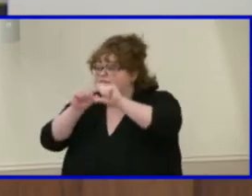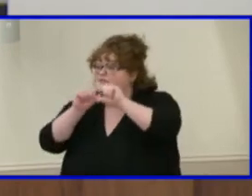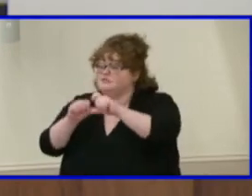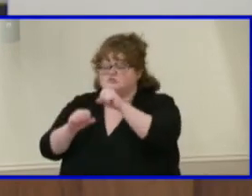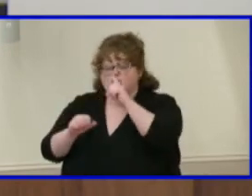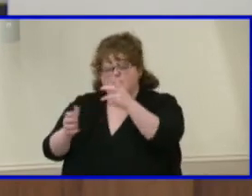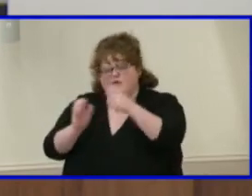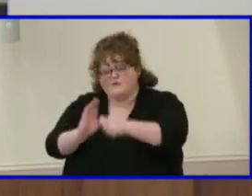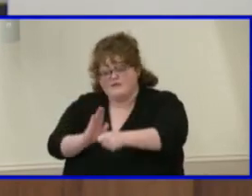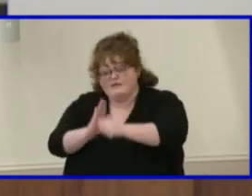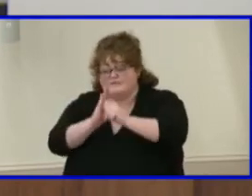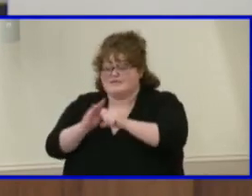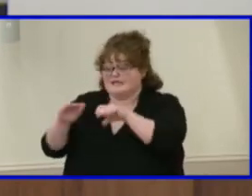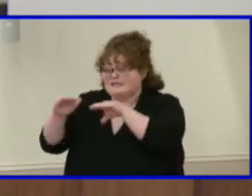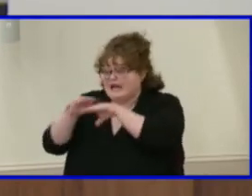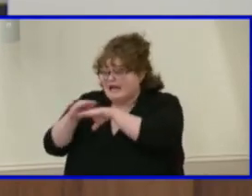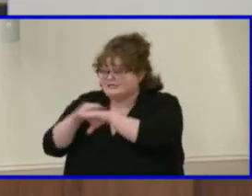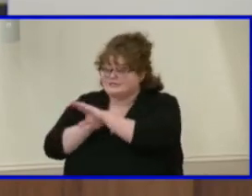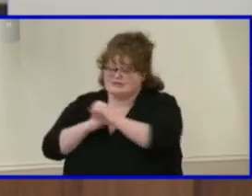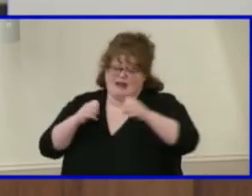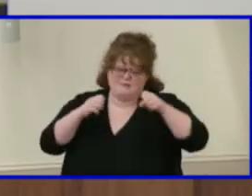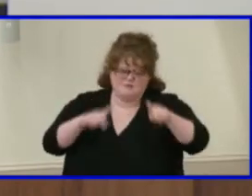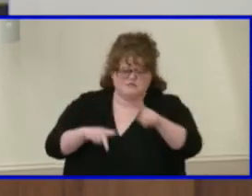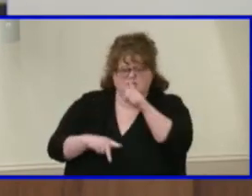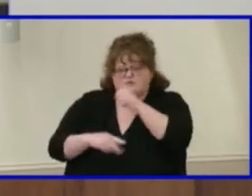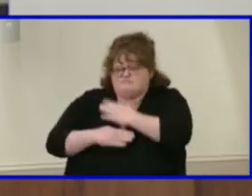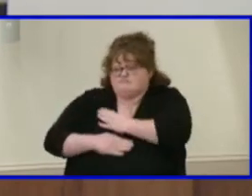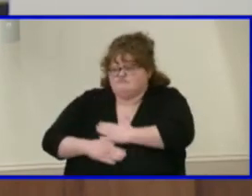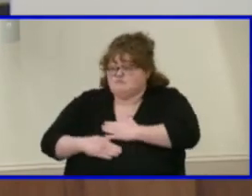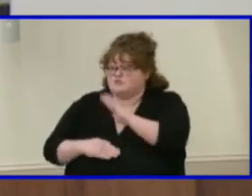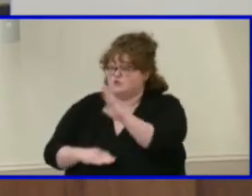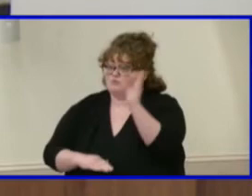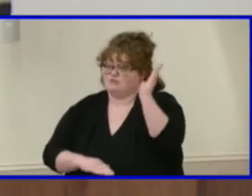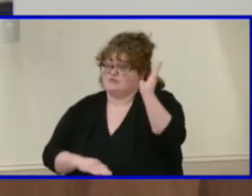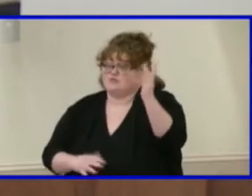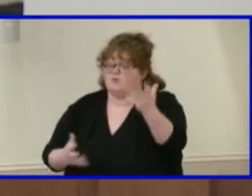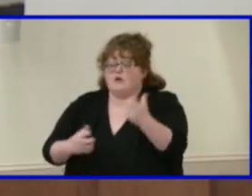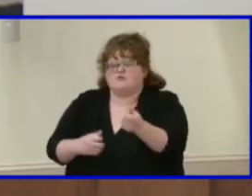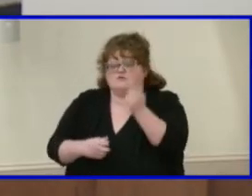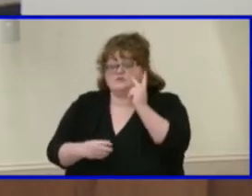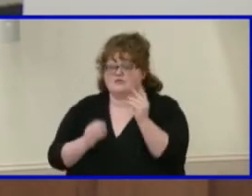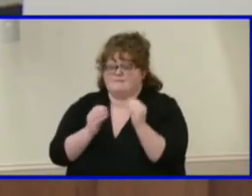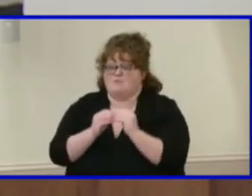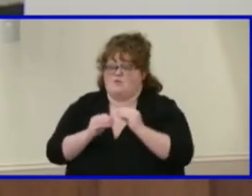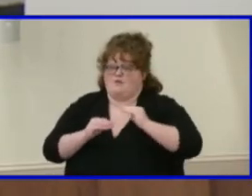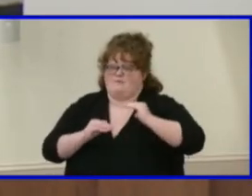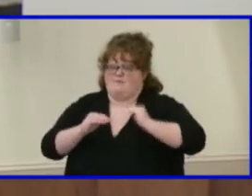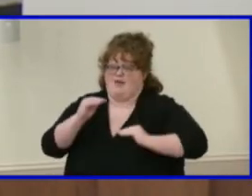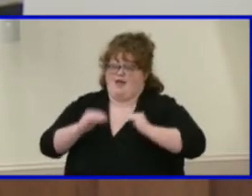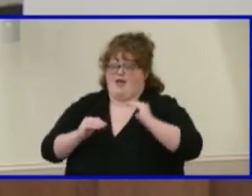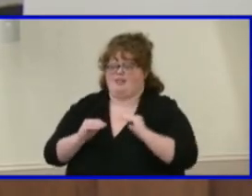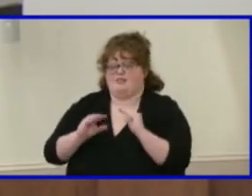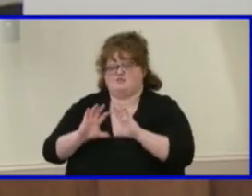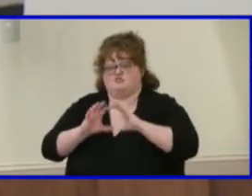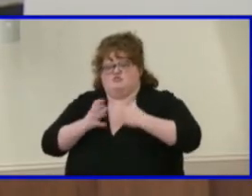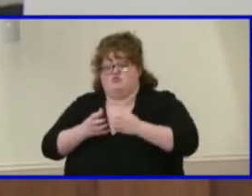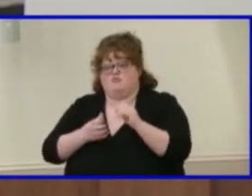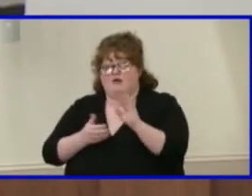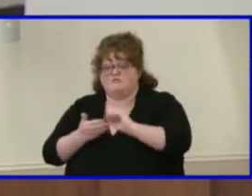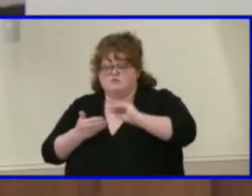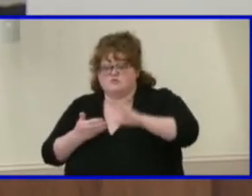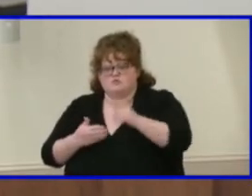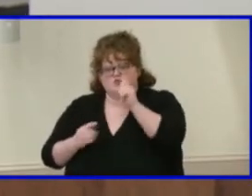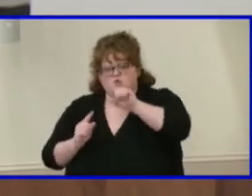So I just appreciate this presentation and look forward to a more balanced demographic that